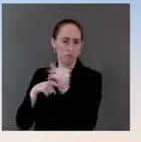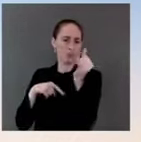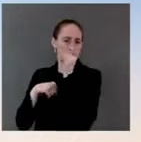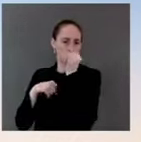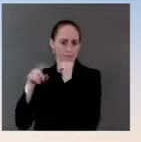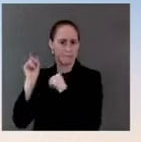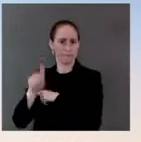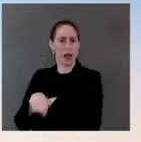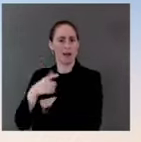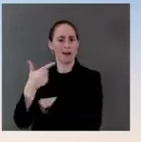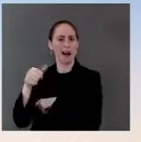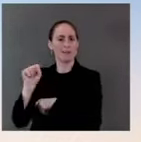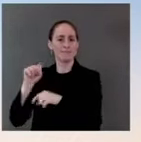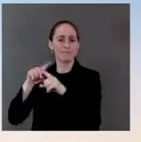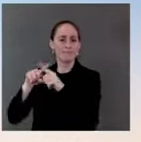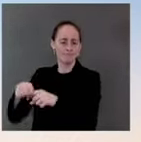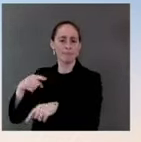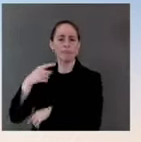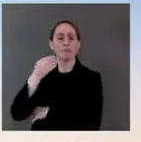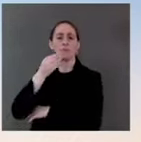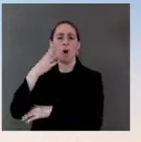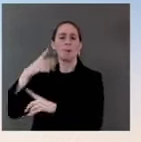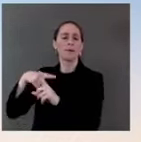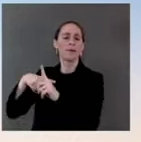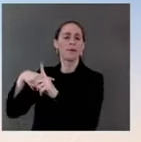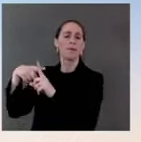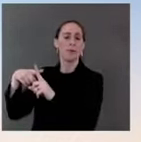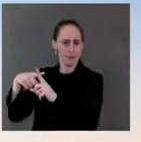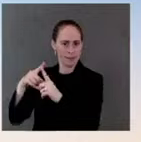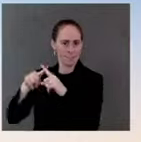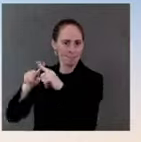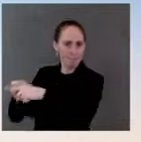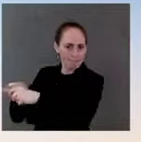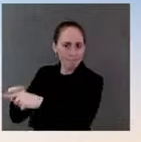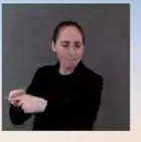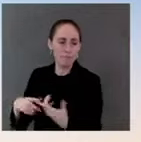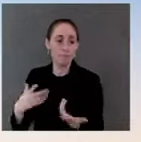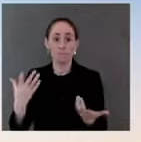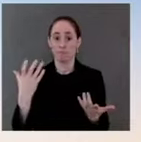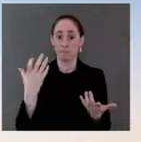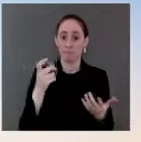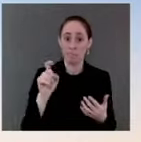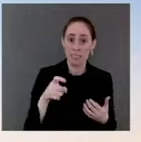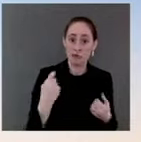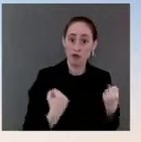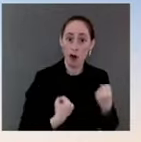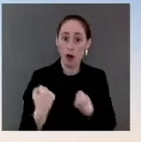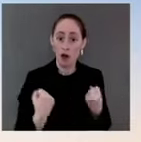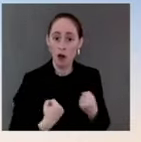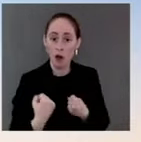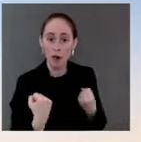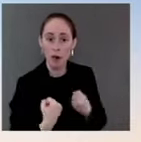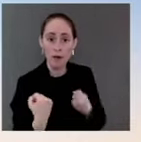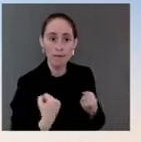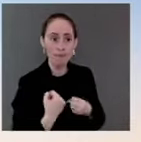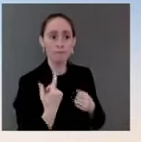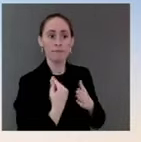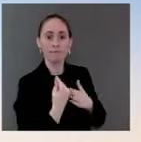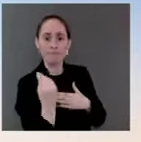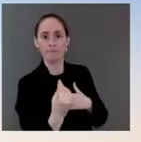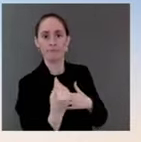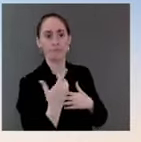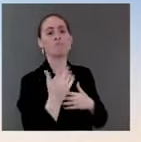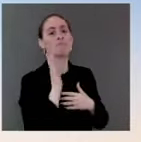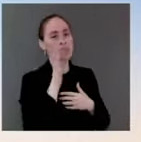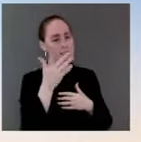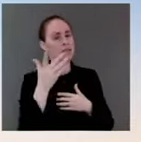prices should come down early next year. And also, there are steps we're taking to address areas of where we see prices increasing,